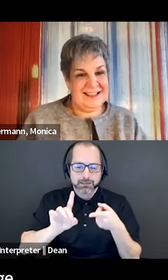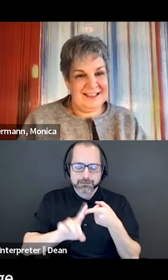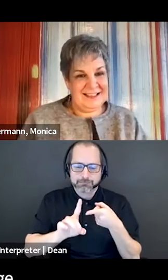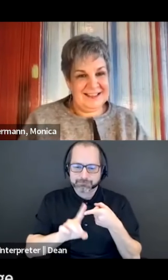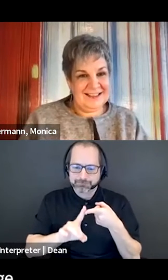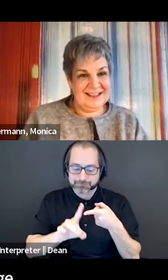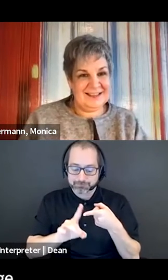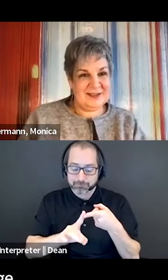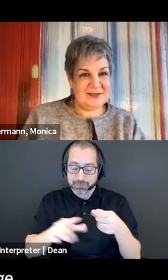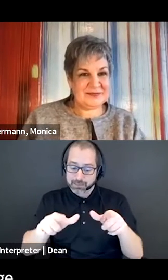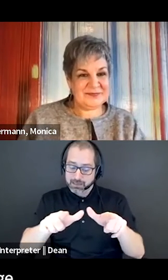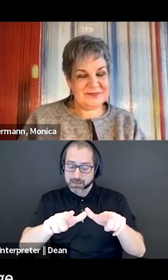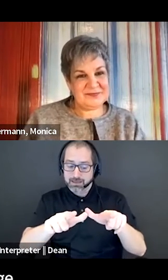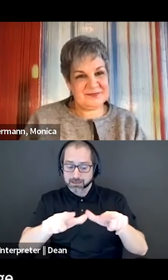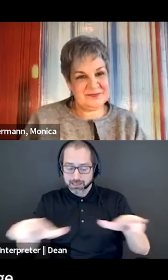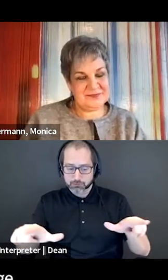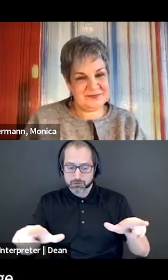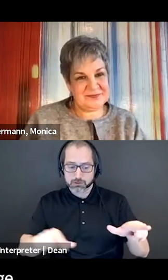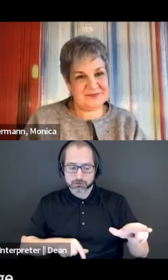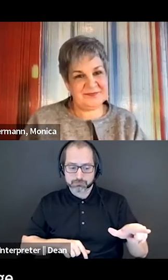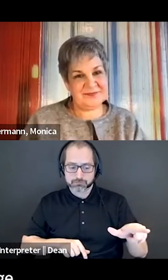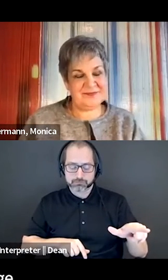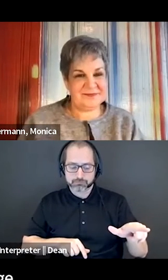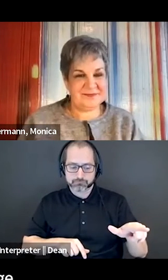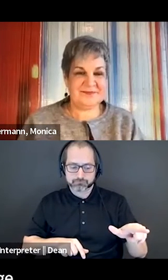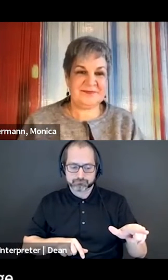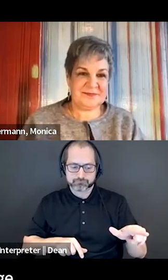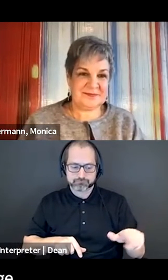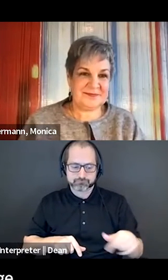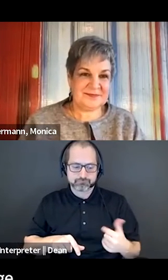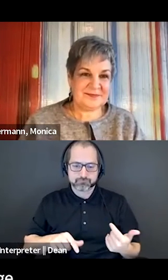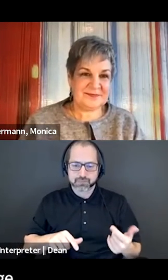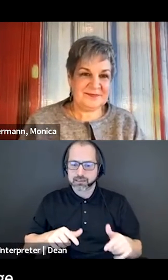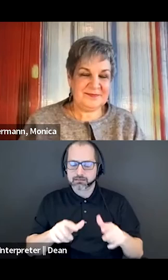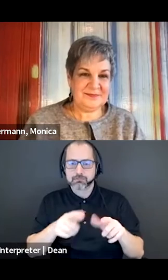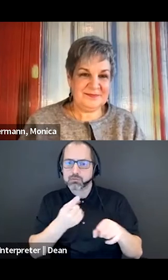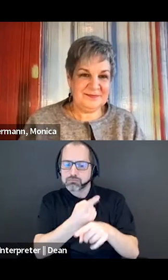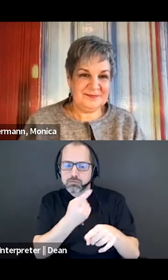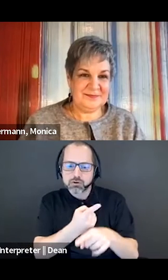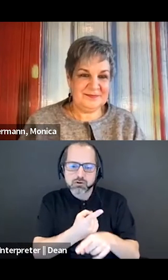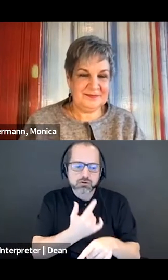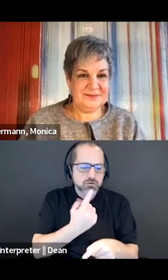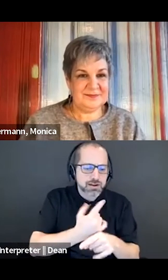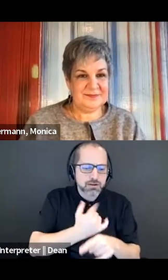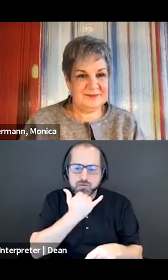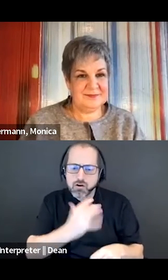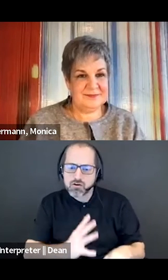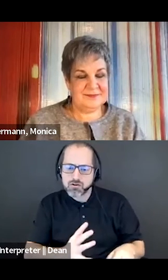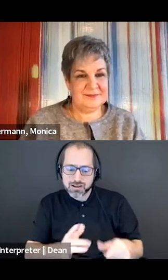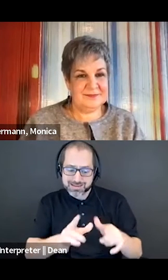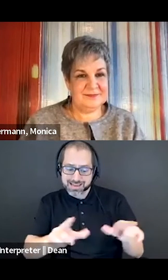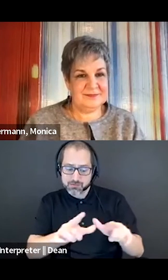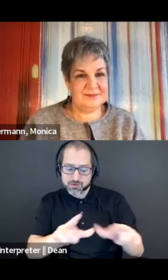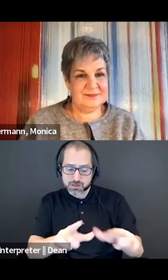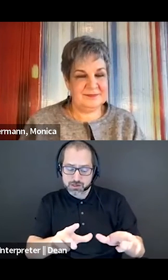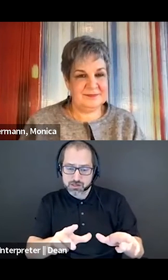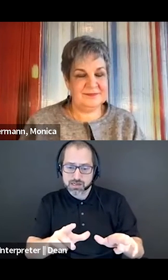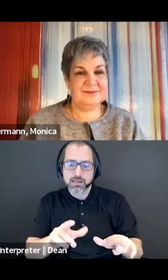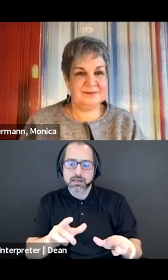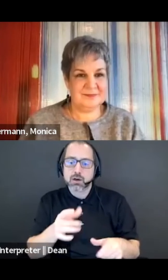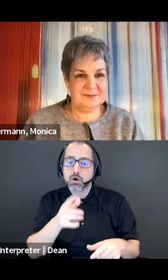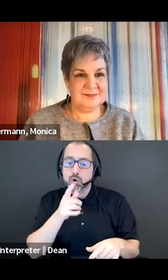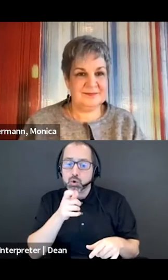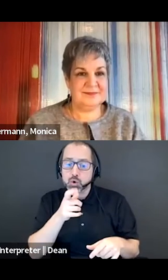comes to language, etiquette, anything around disability, the people to listen to are people with disabilities.